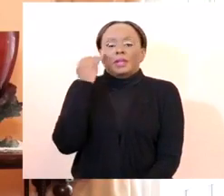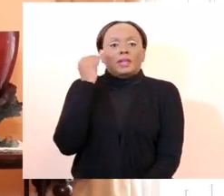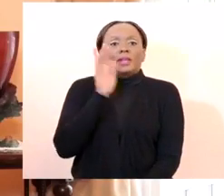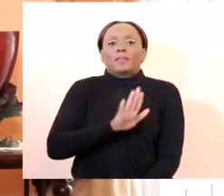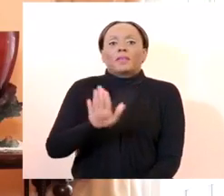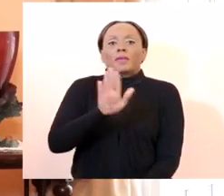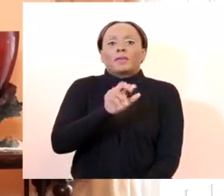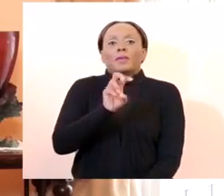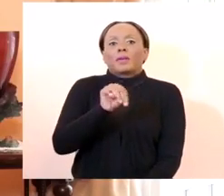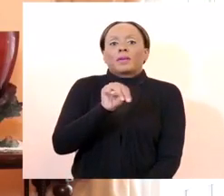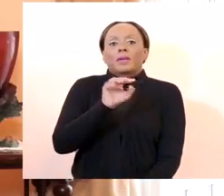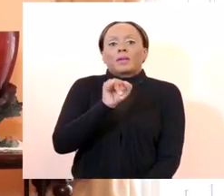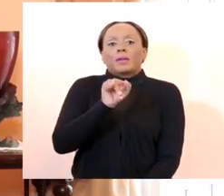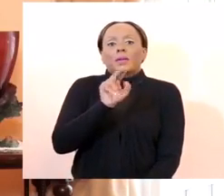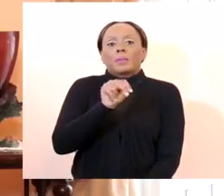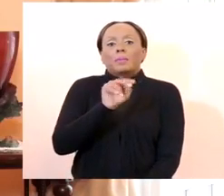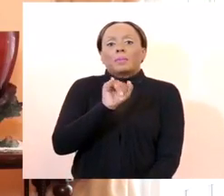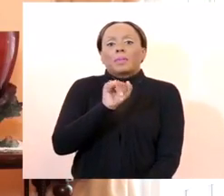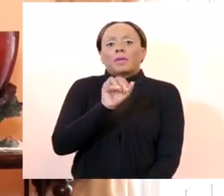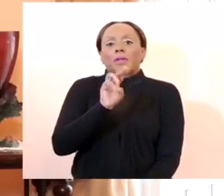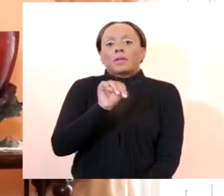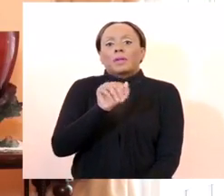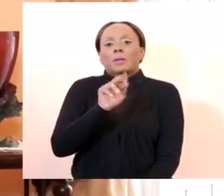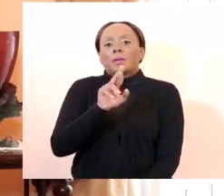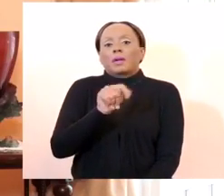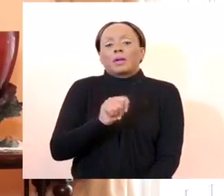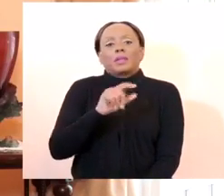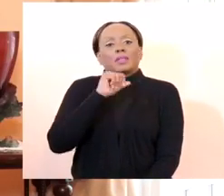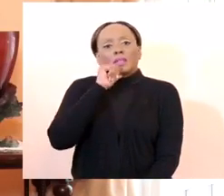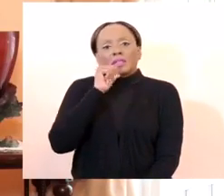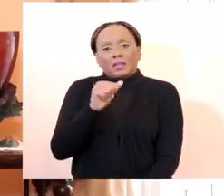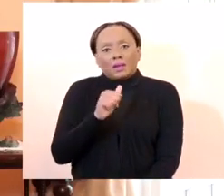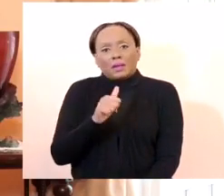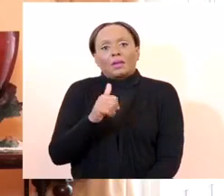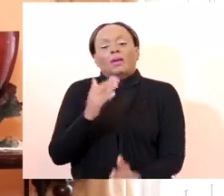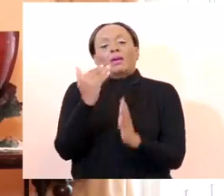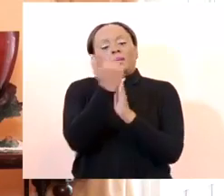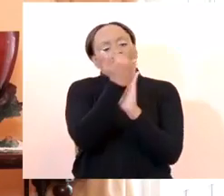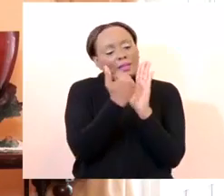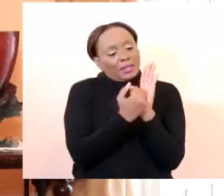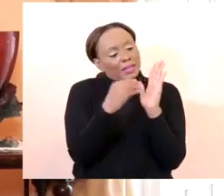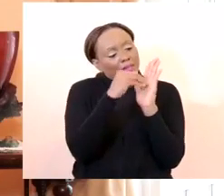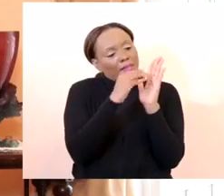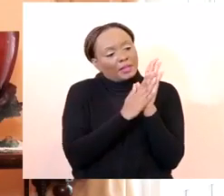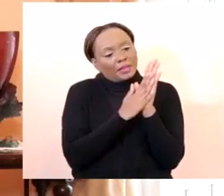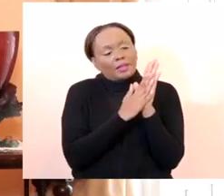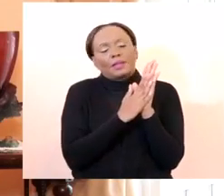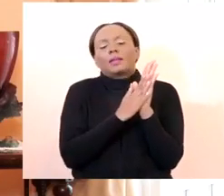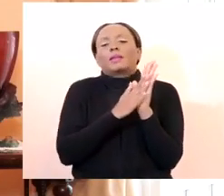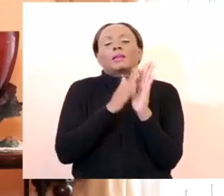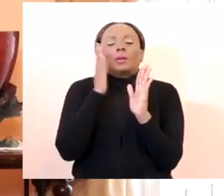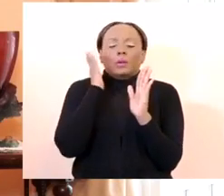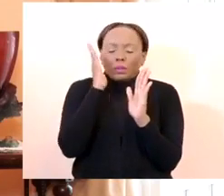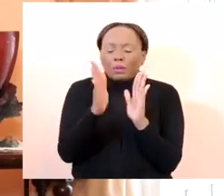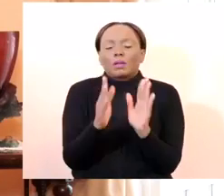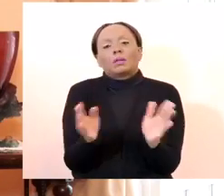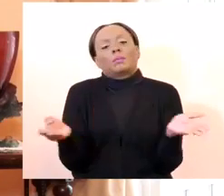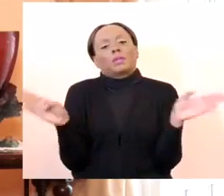list, if the mini-mart in your community is not on that list, it has to remain closed.